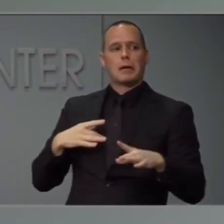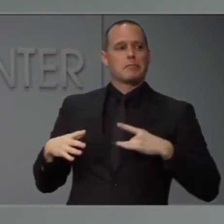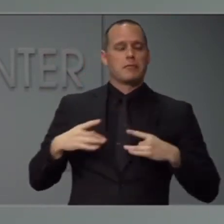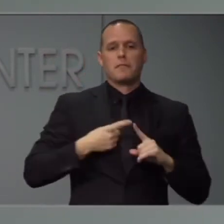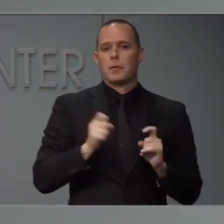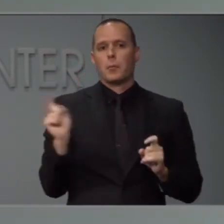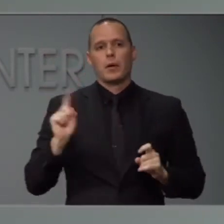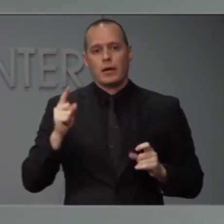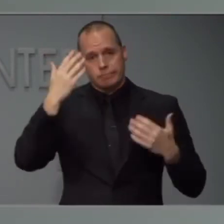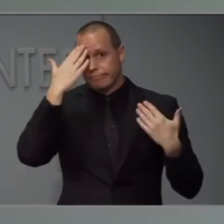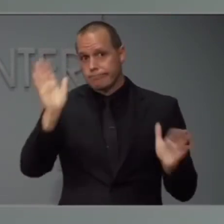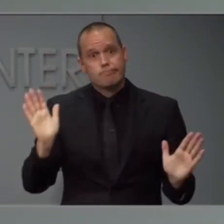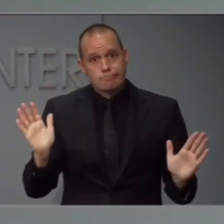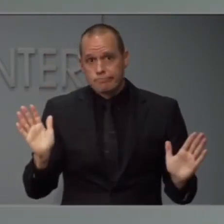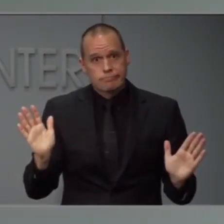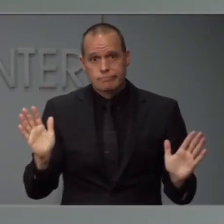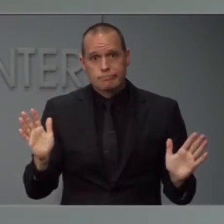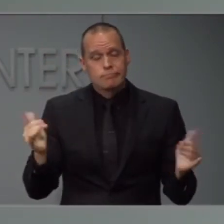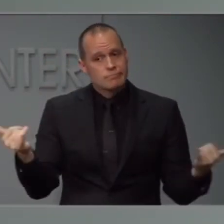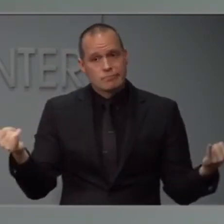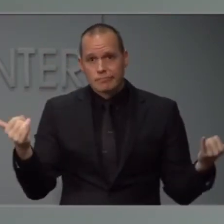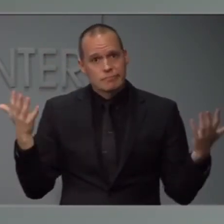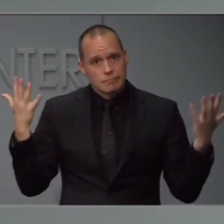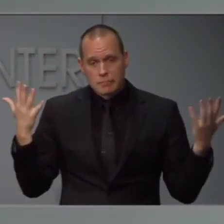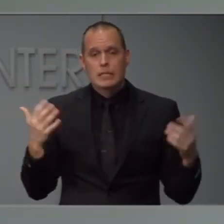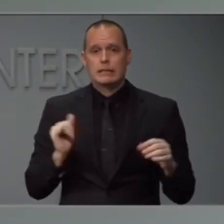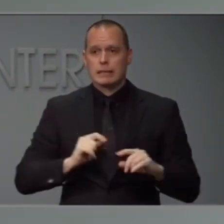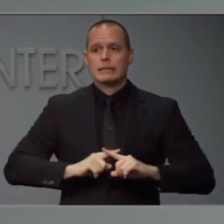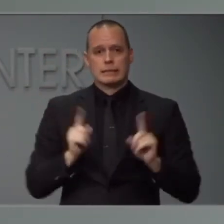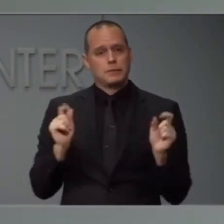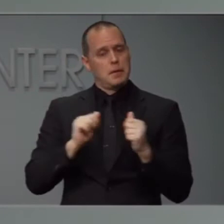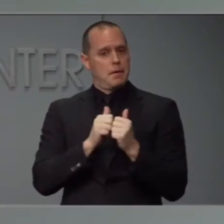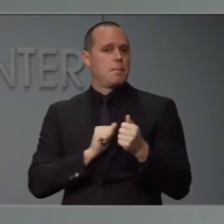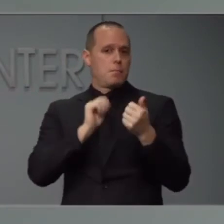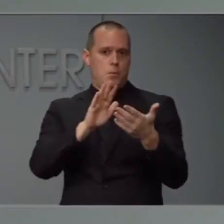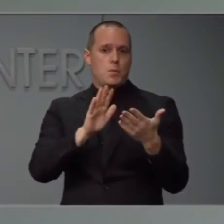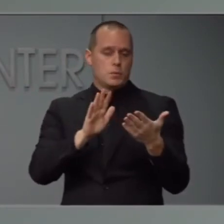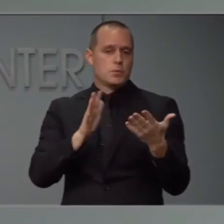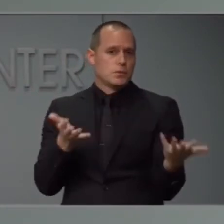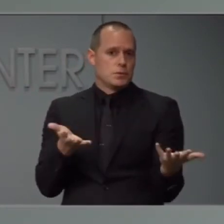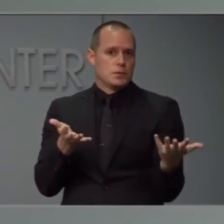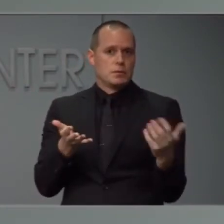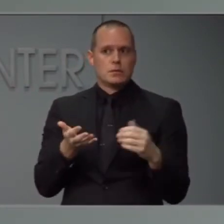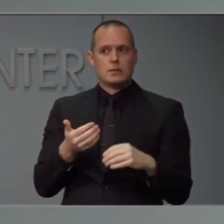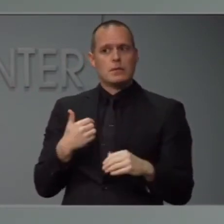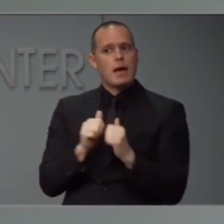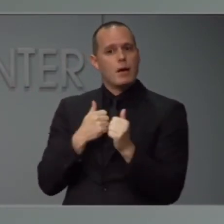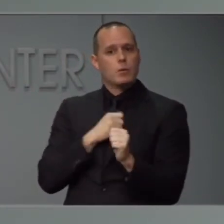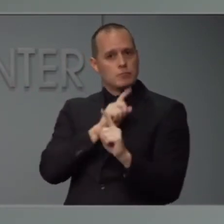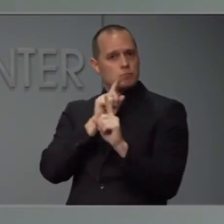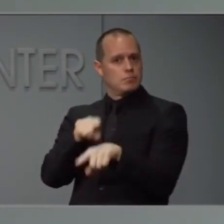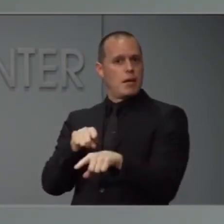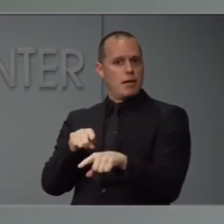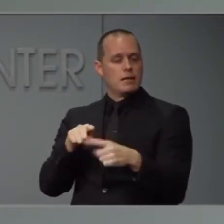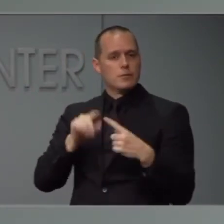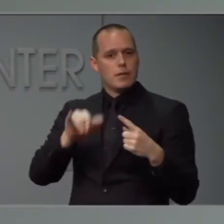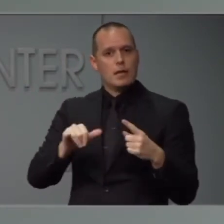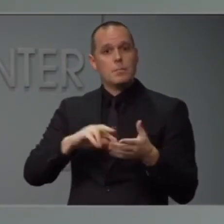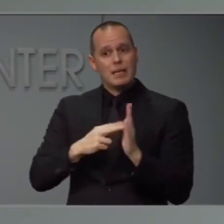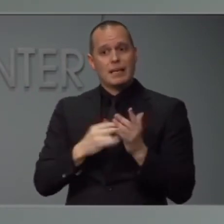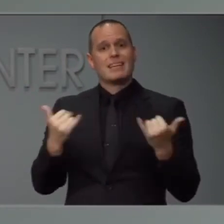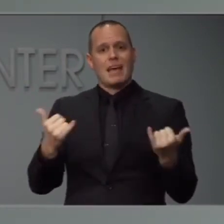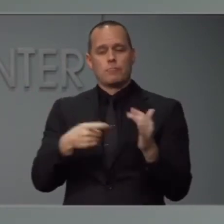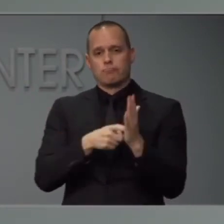And that changes what we think about in terms of our level of response. It means we need to increase our social